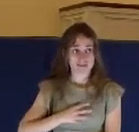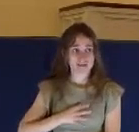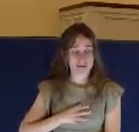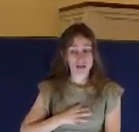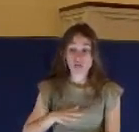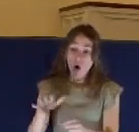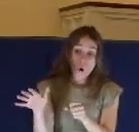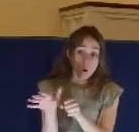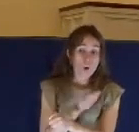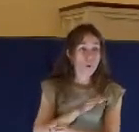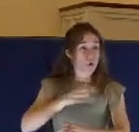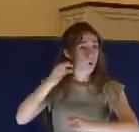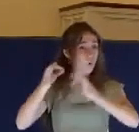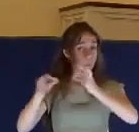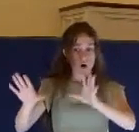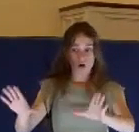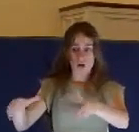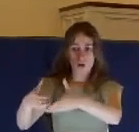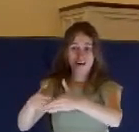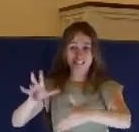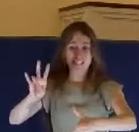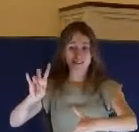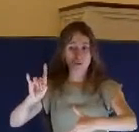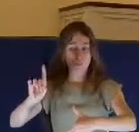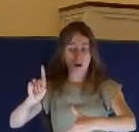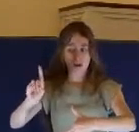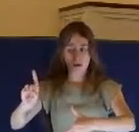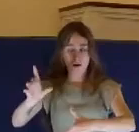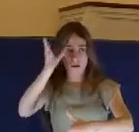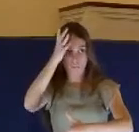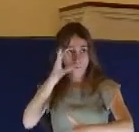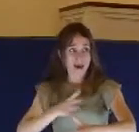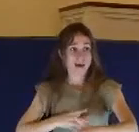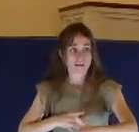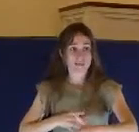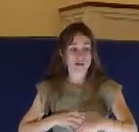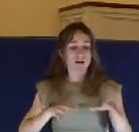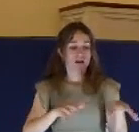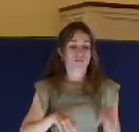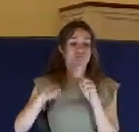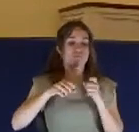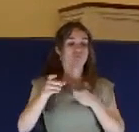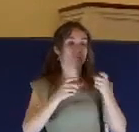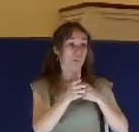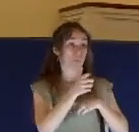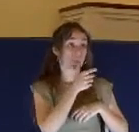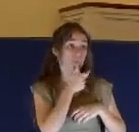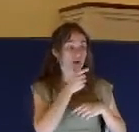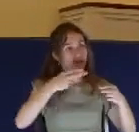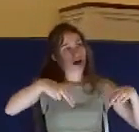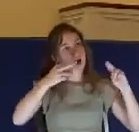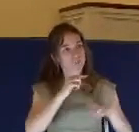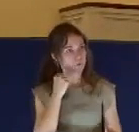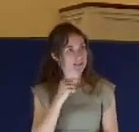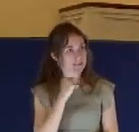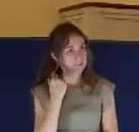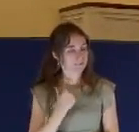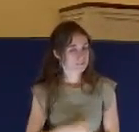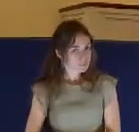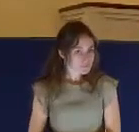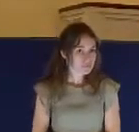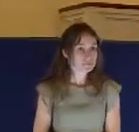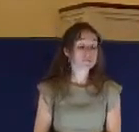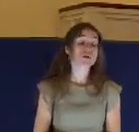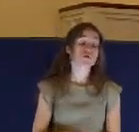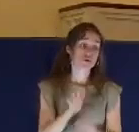whole court of 71 men was presided over by the high priests. And so immediately after the arrest,